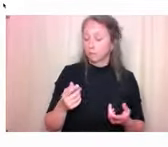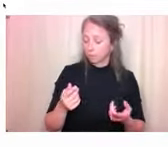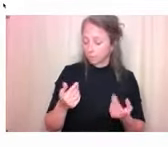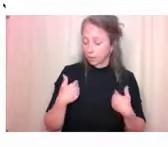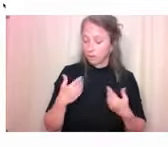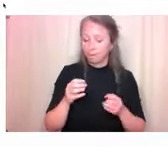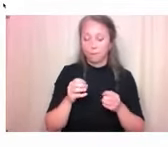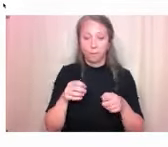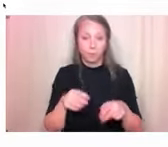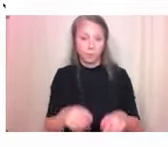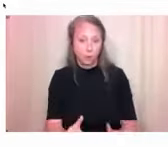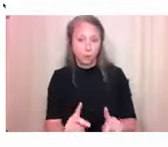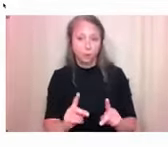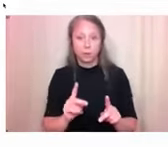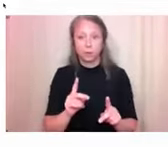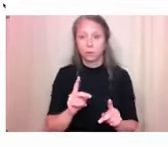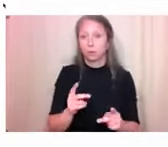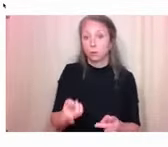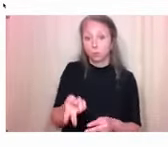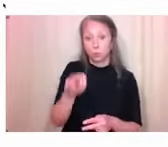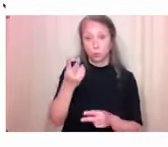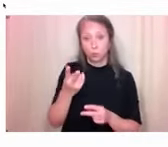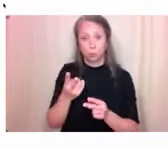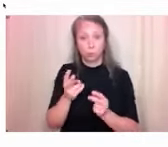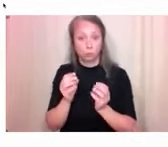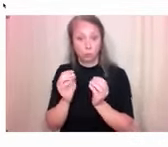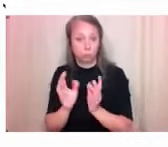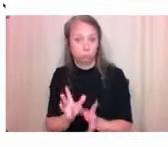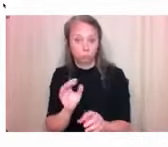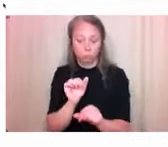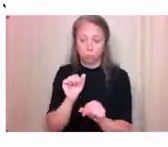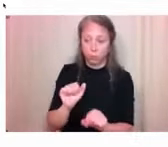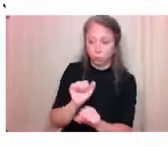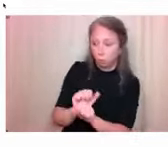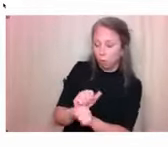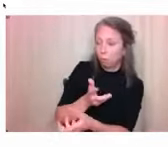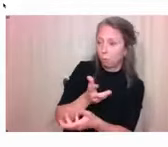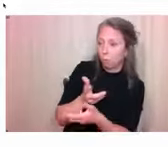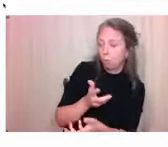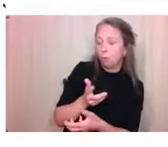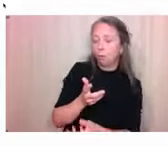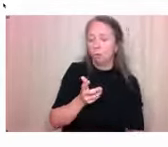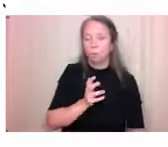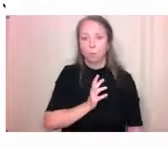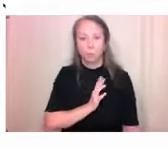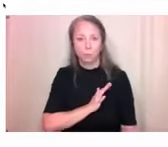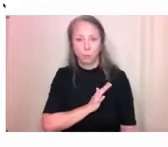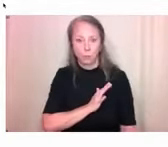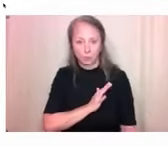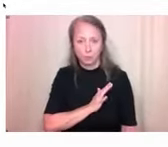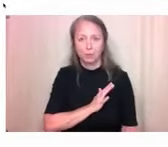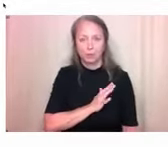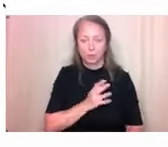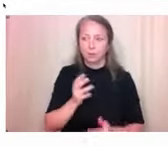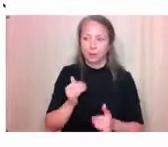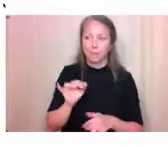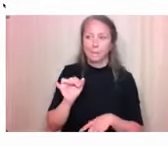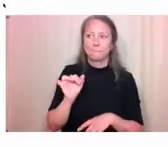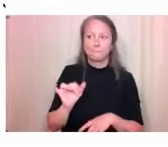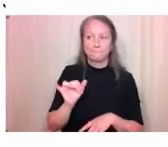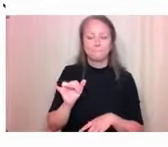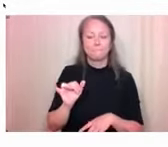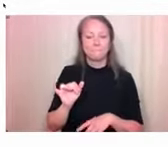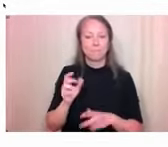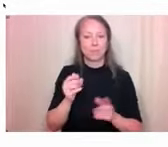Mikiko Terashima at Peach and really start filling that gap that, that exists in planning knowledge